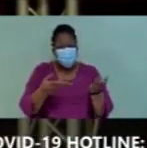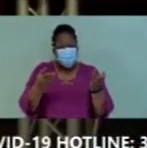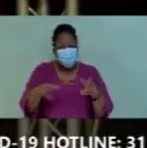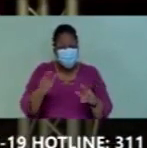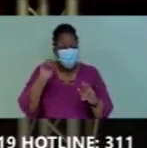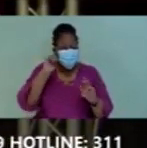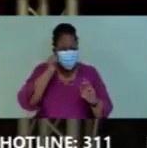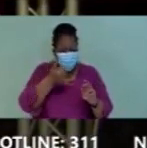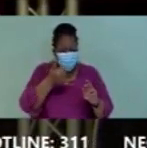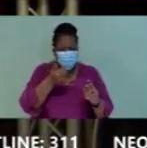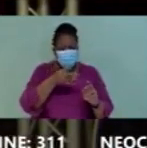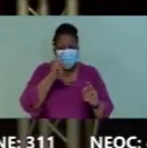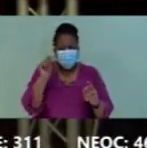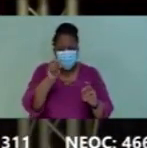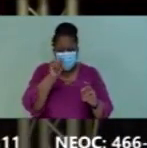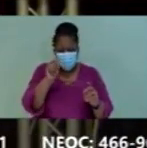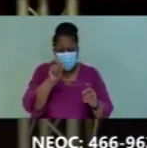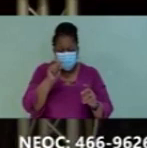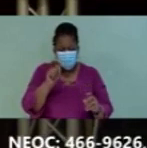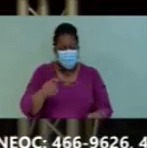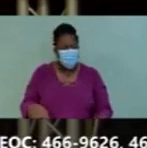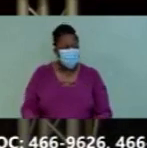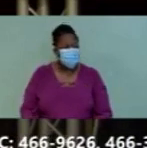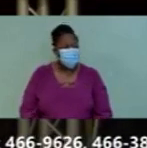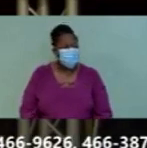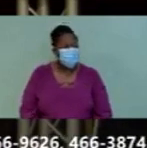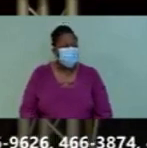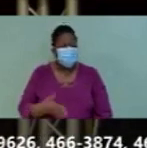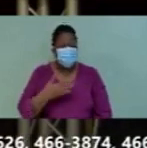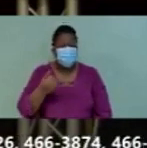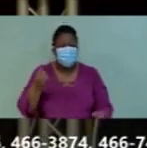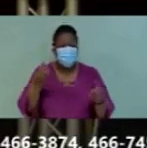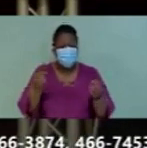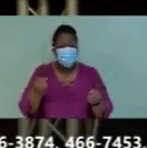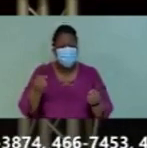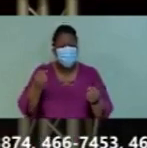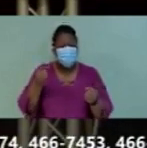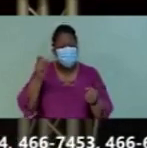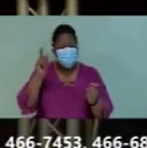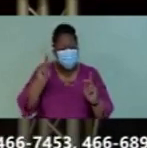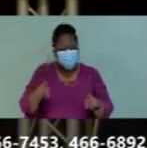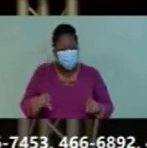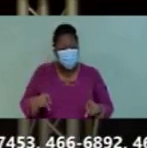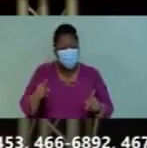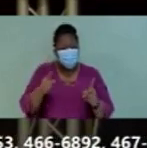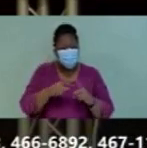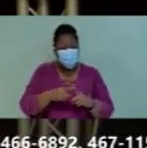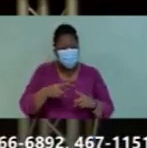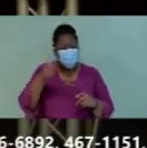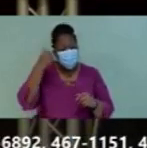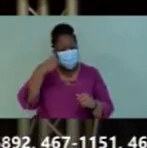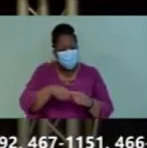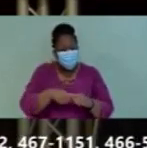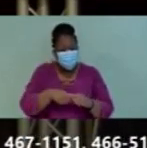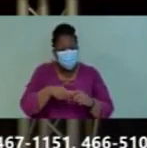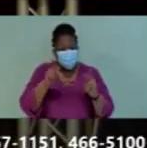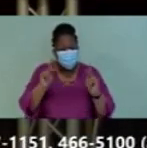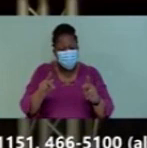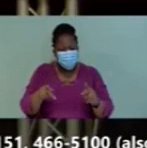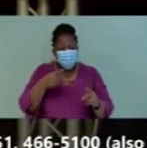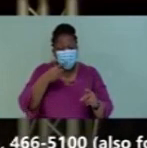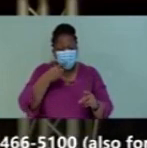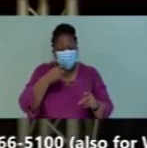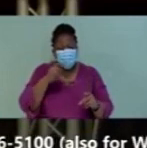of restrictions. Chairman of the National COVID-19 Task Force, Abdi Samuel, outlined what is expected of those persons